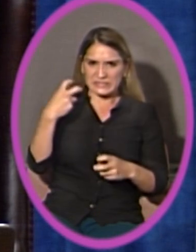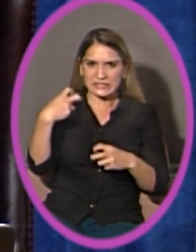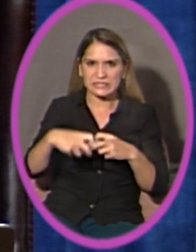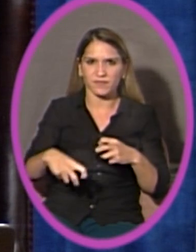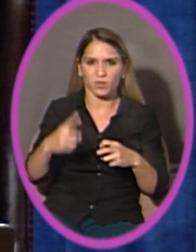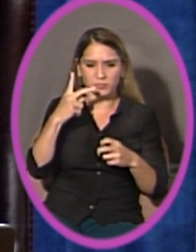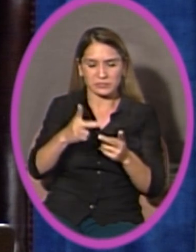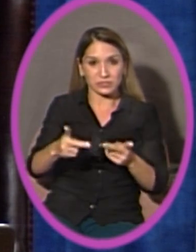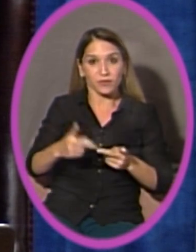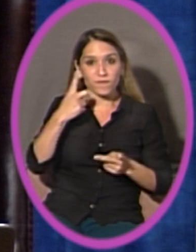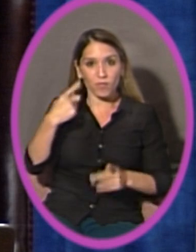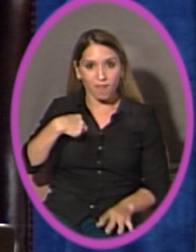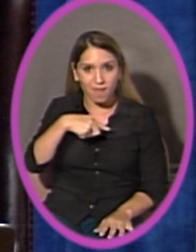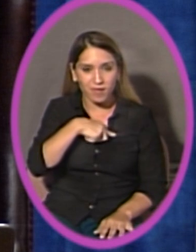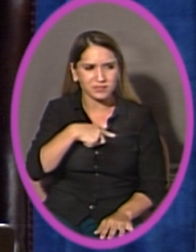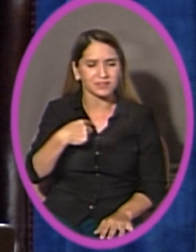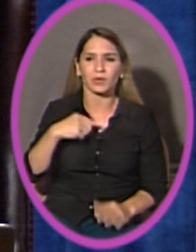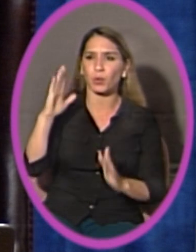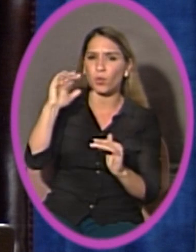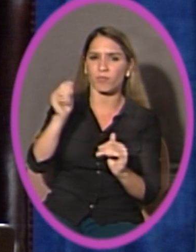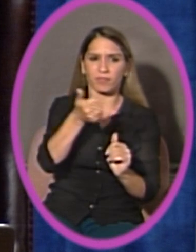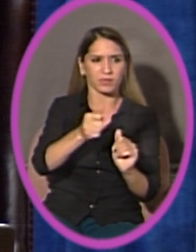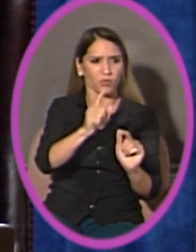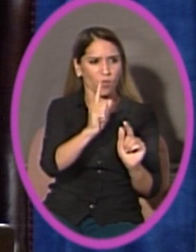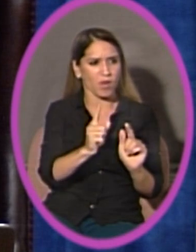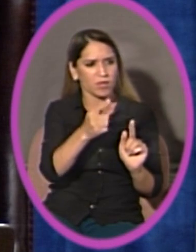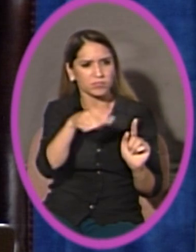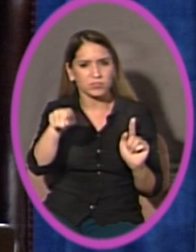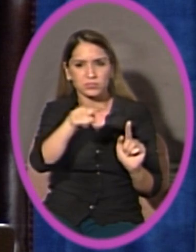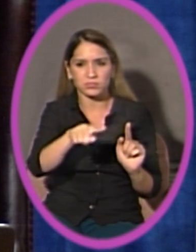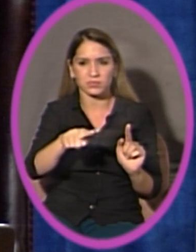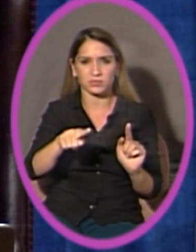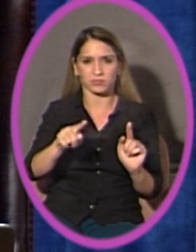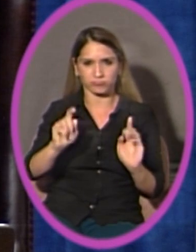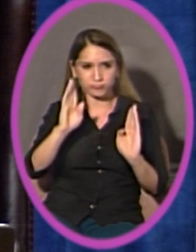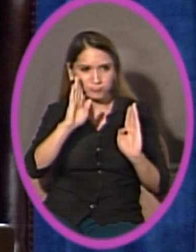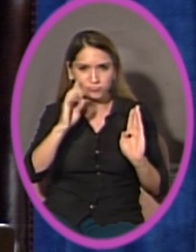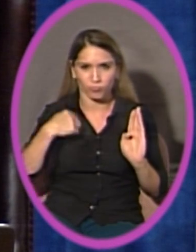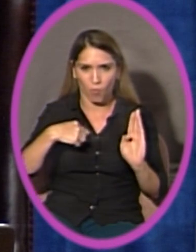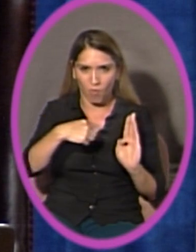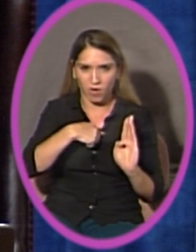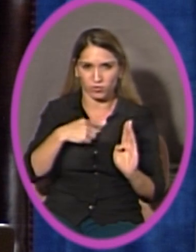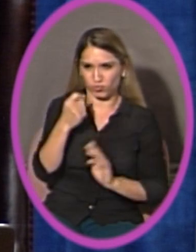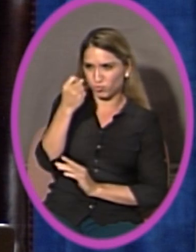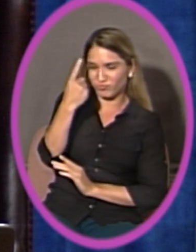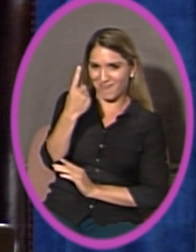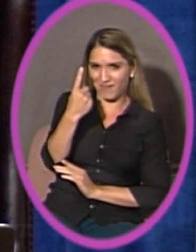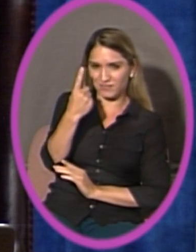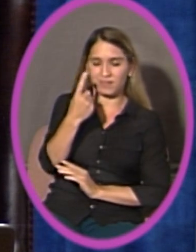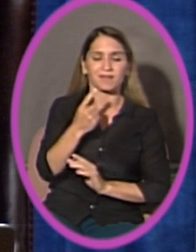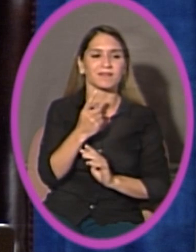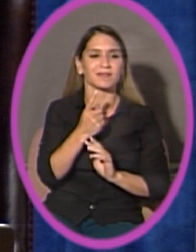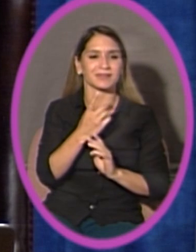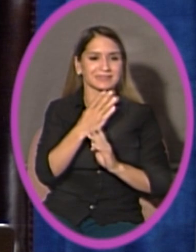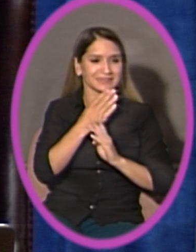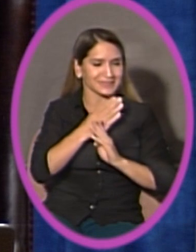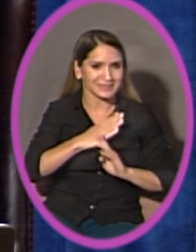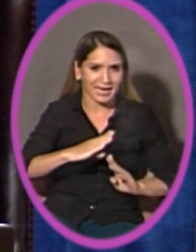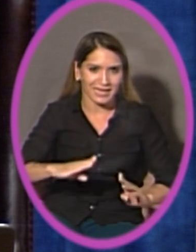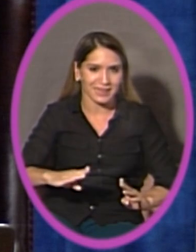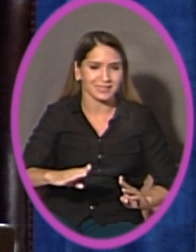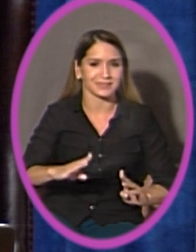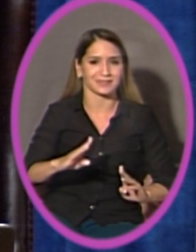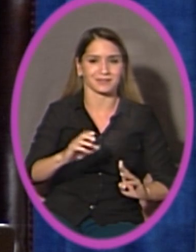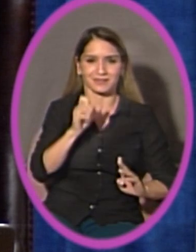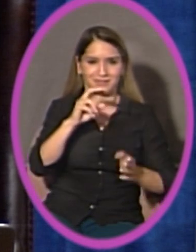I hope that whoever's listening understands that either silence is not acquiescence or agreement